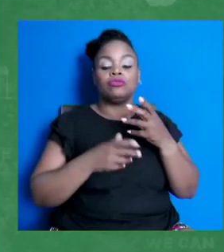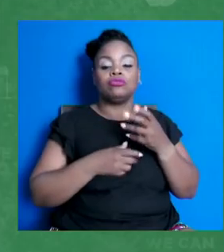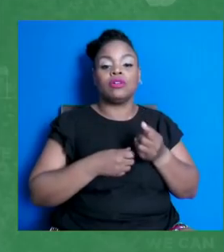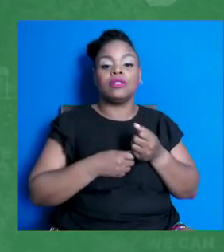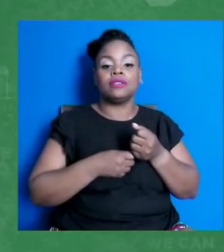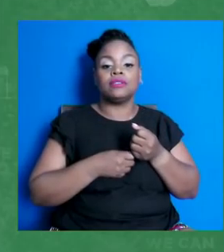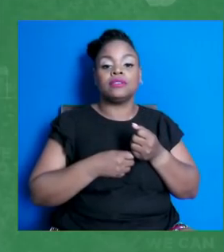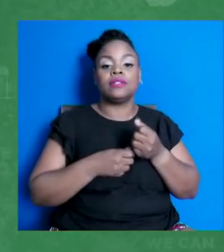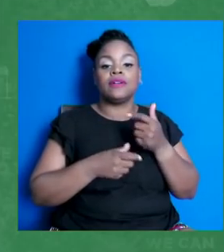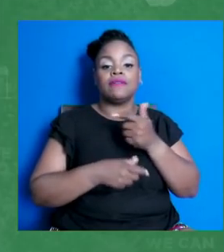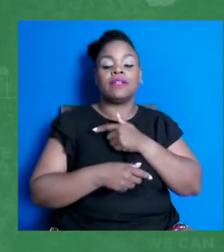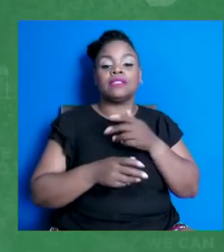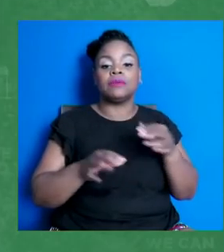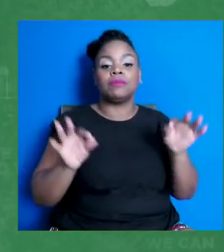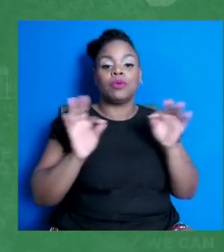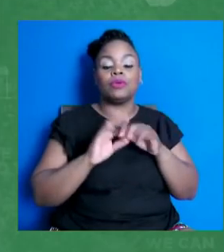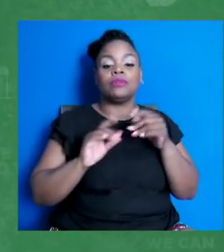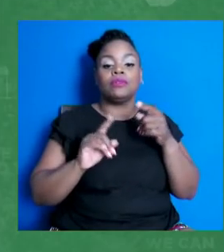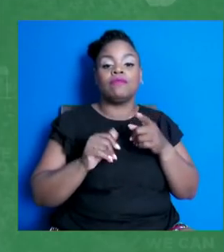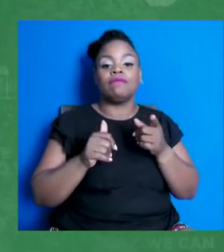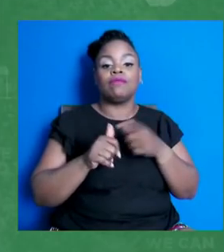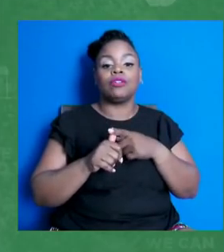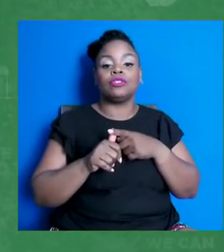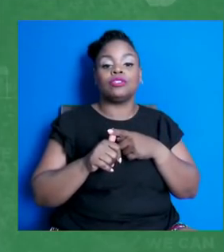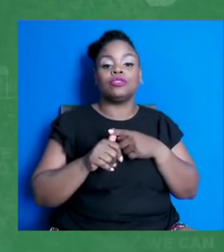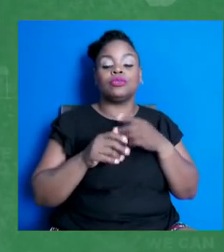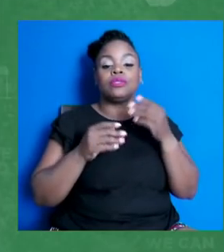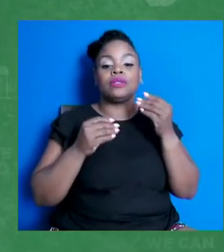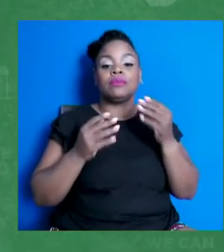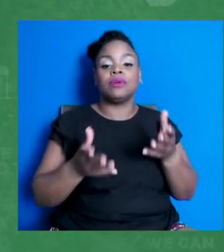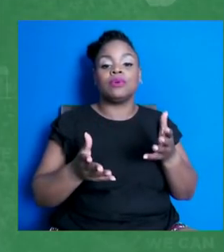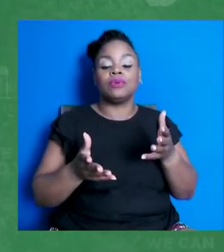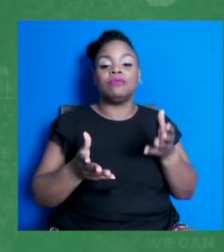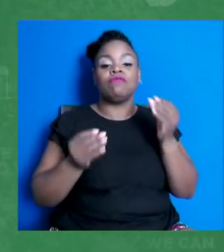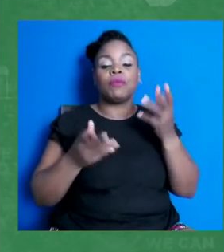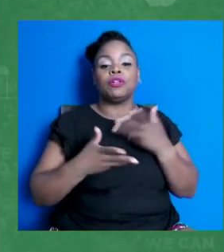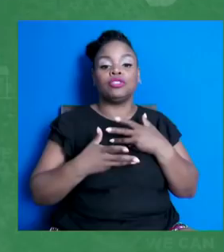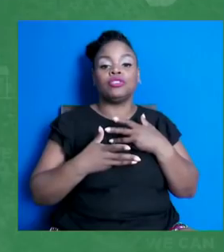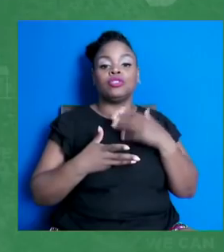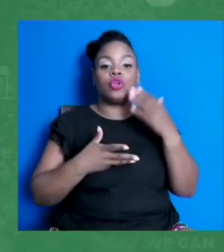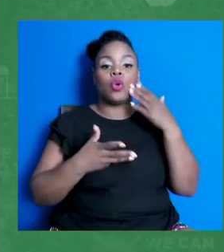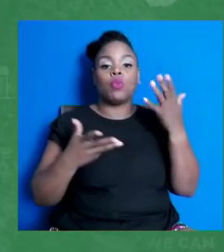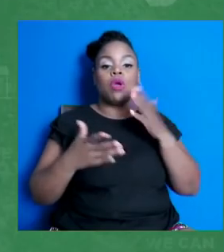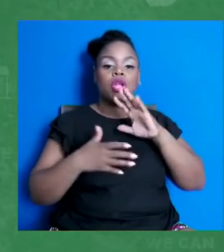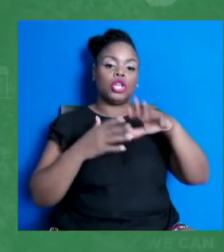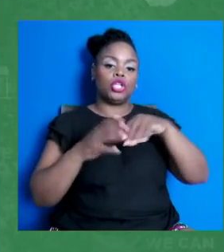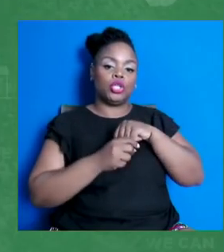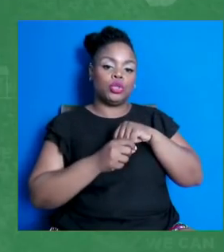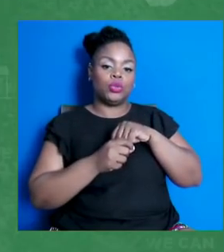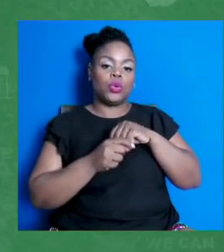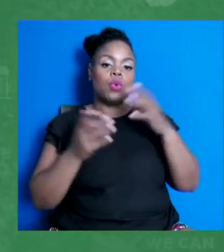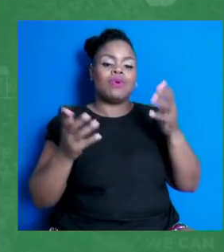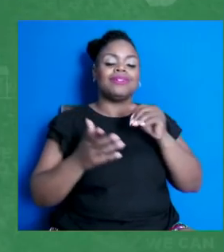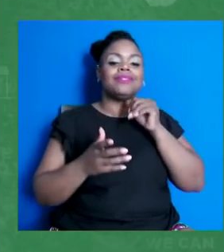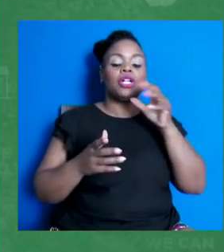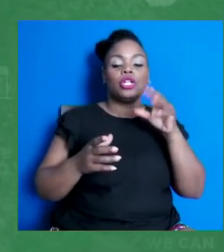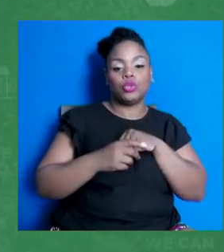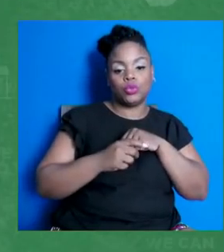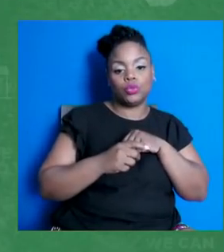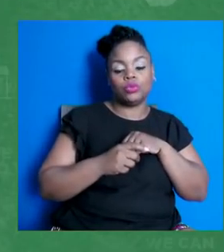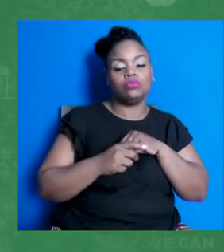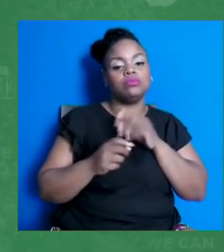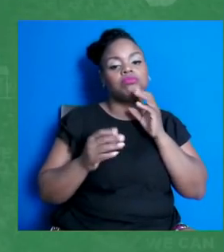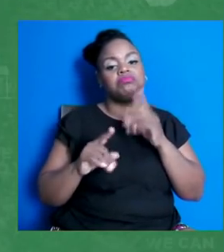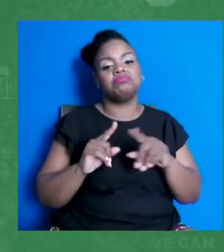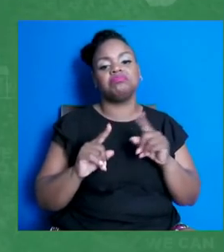to first be informed about it, meaning know what is in it and what is not in it. Many of the myths surrounding the vaccine